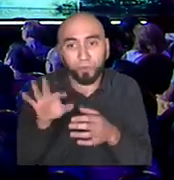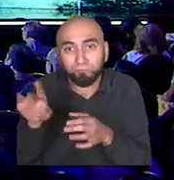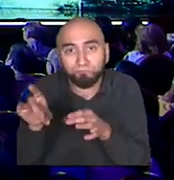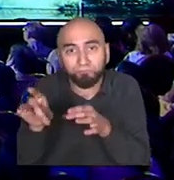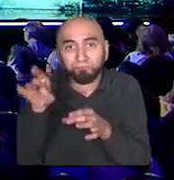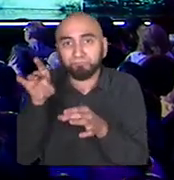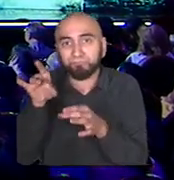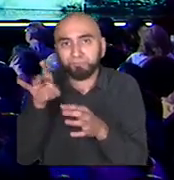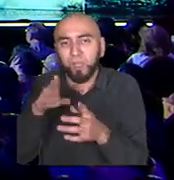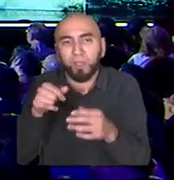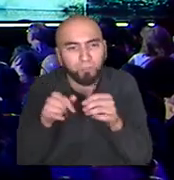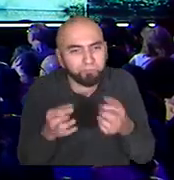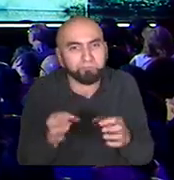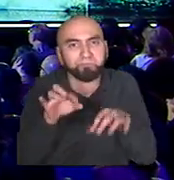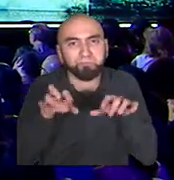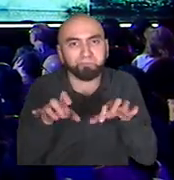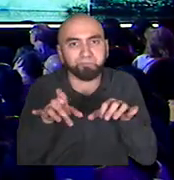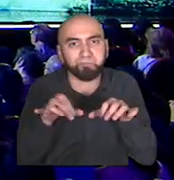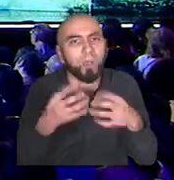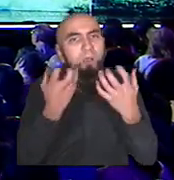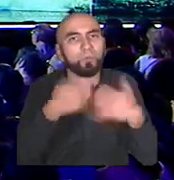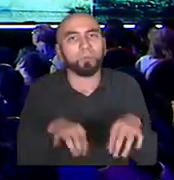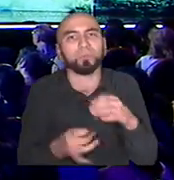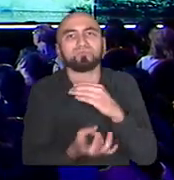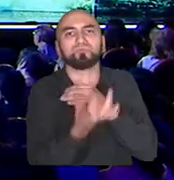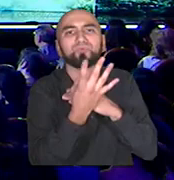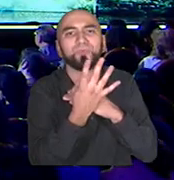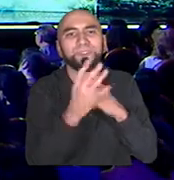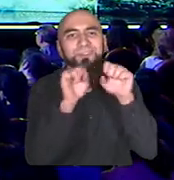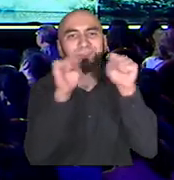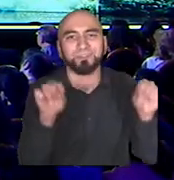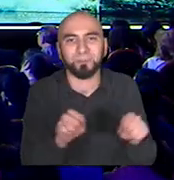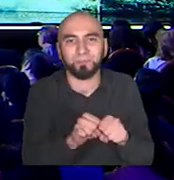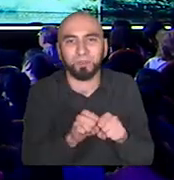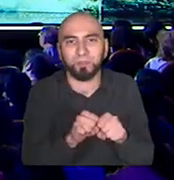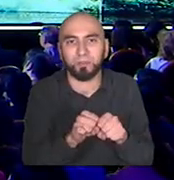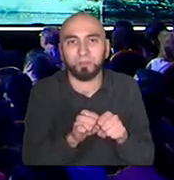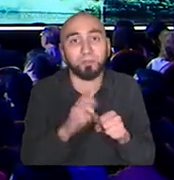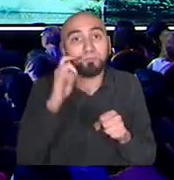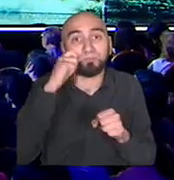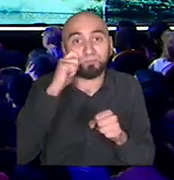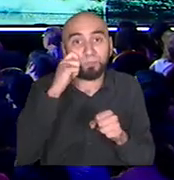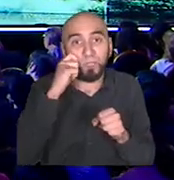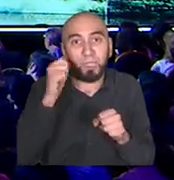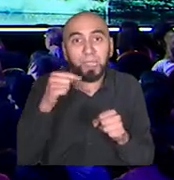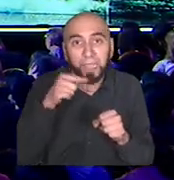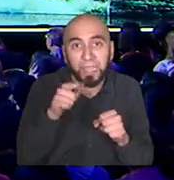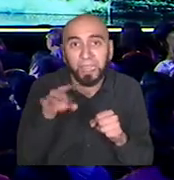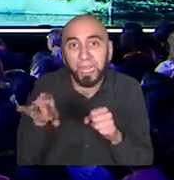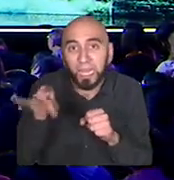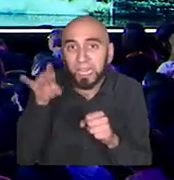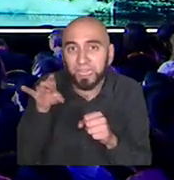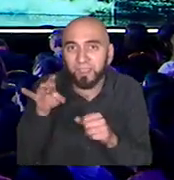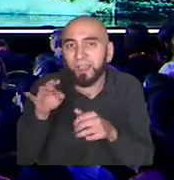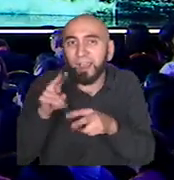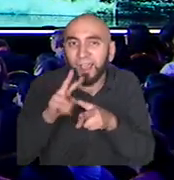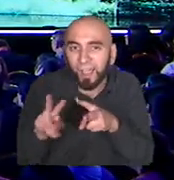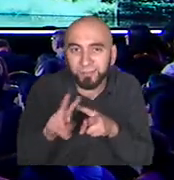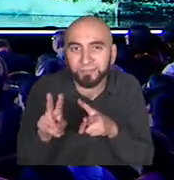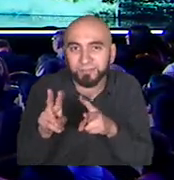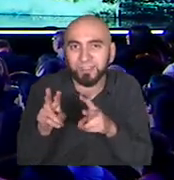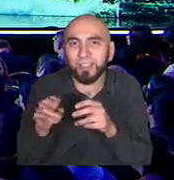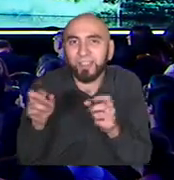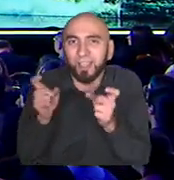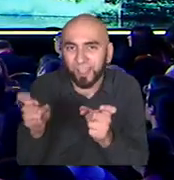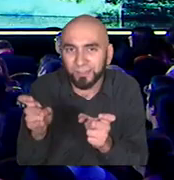database is it's not an AI that's determining what, if it's going to be cancer or not. It's a doctor that votes